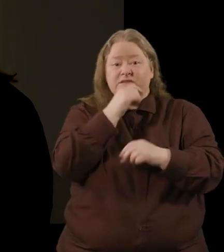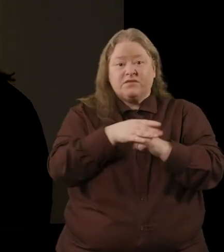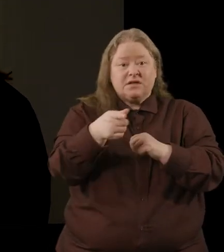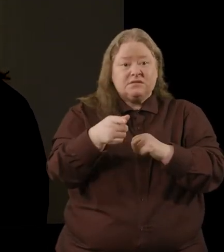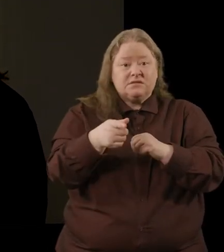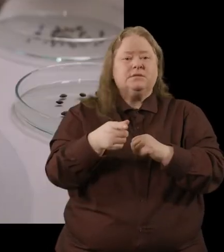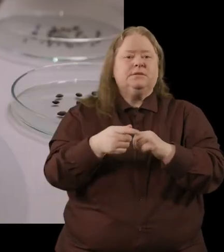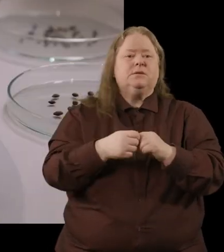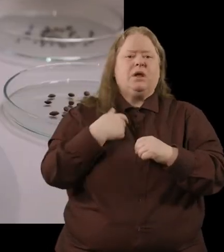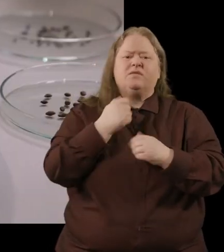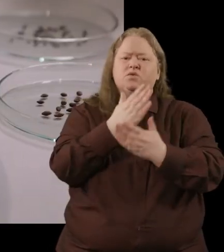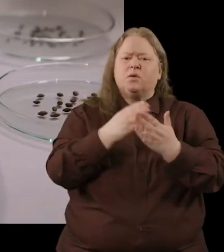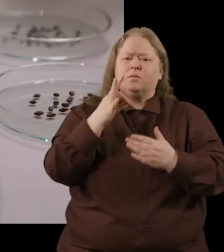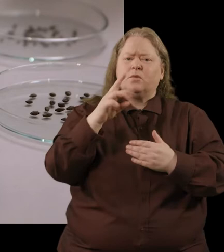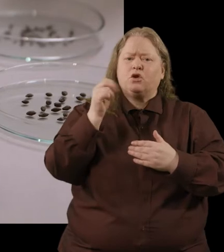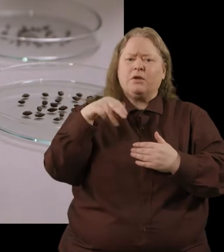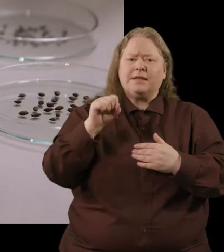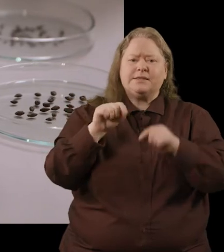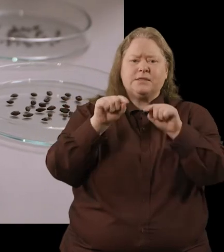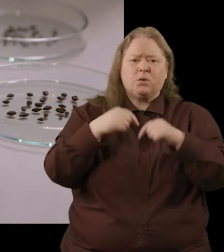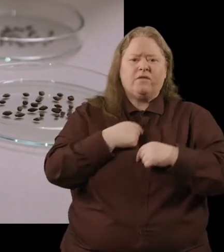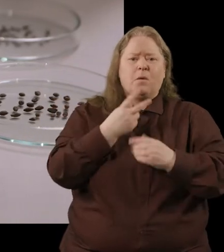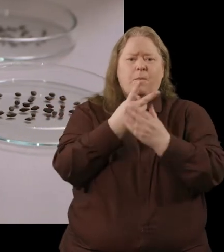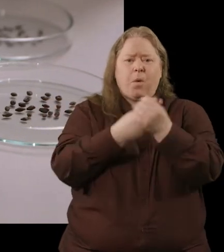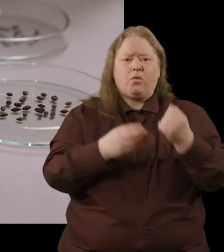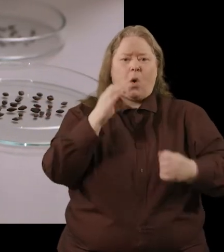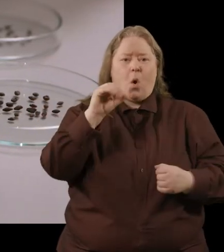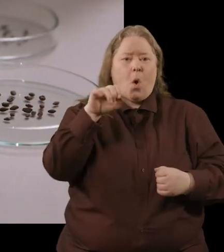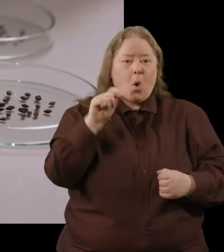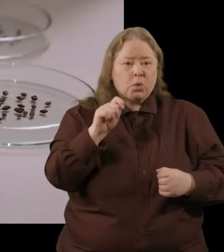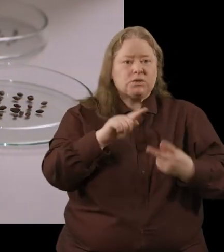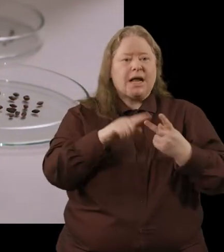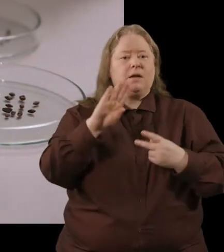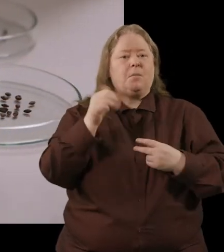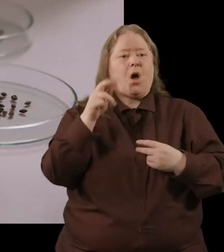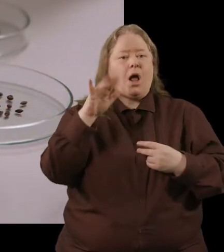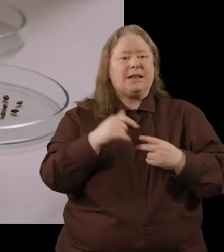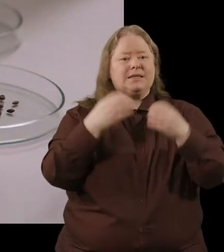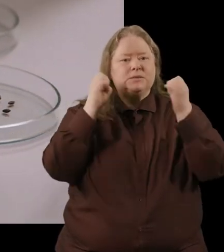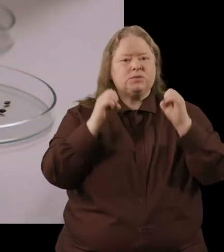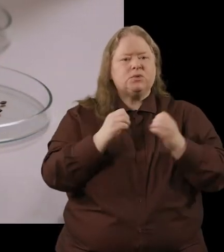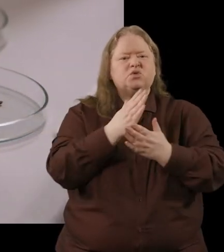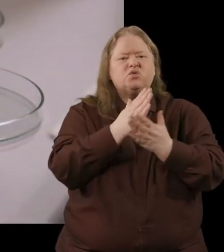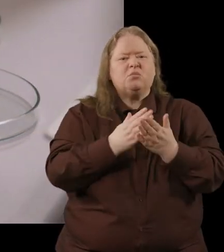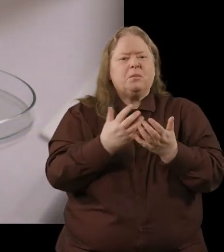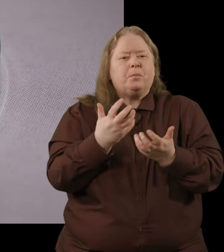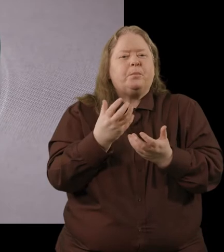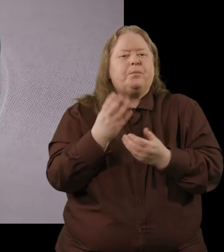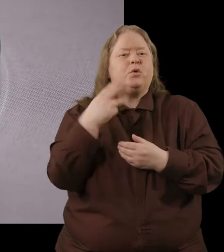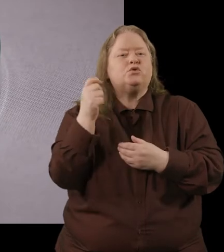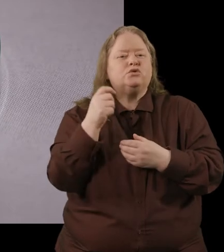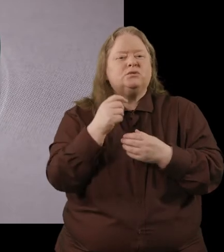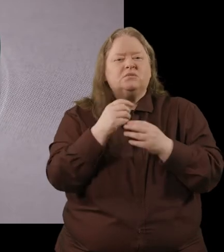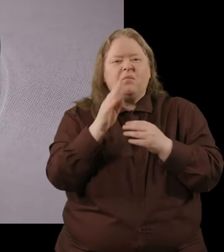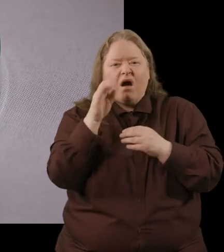think we have some grains here. Yeah so we've both oat and barley in the exhibition some charred oats and barley which would have come from the